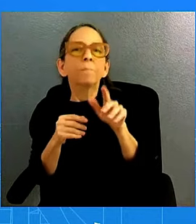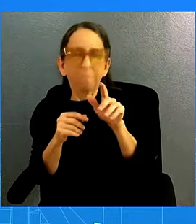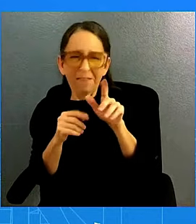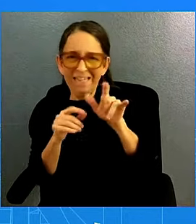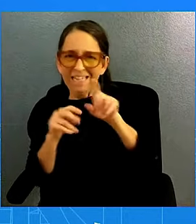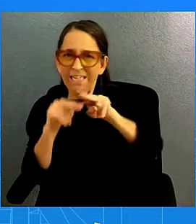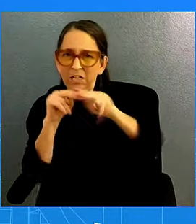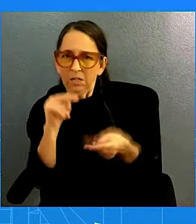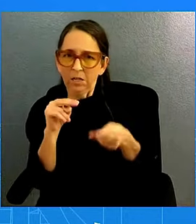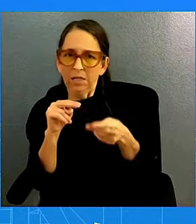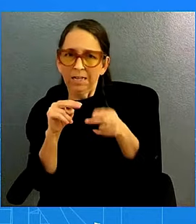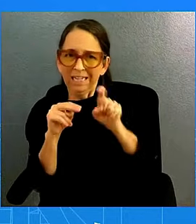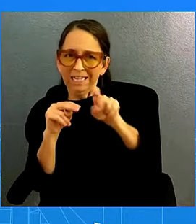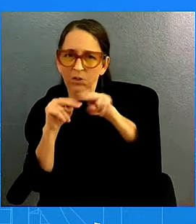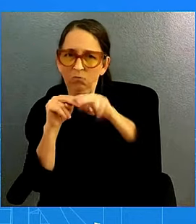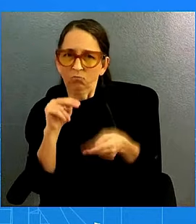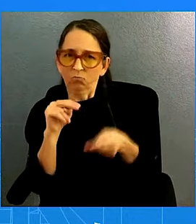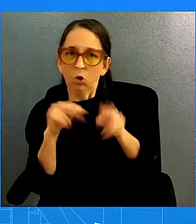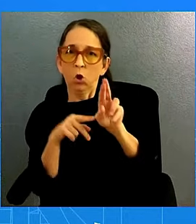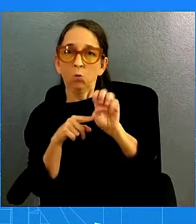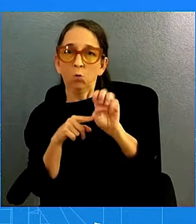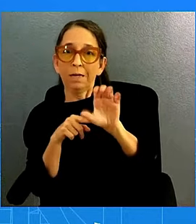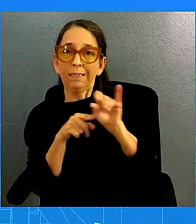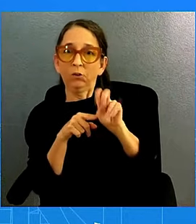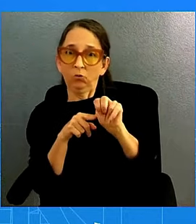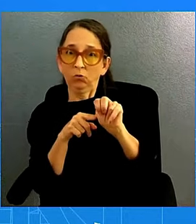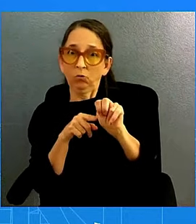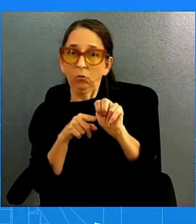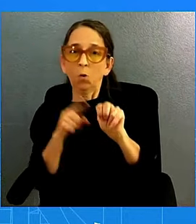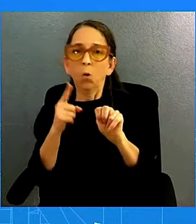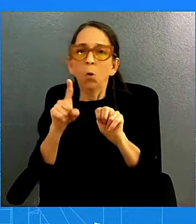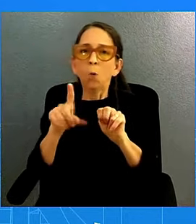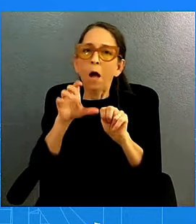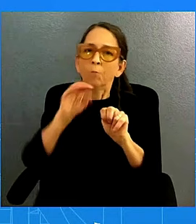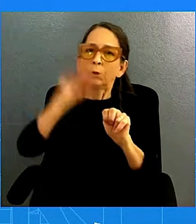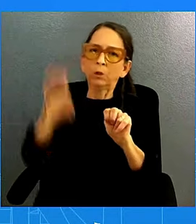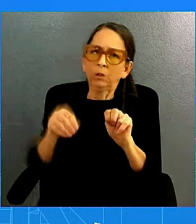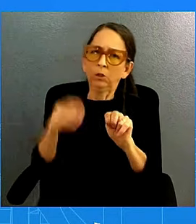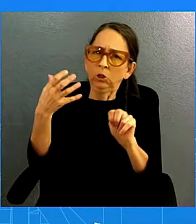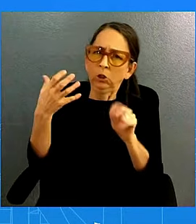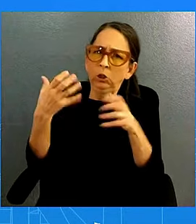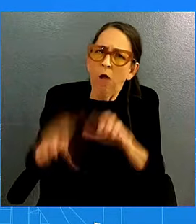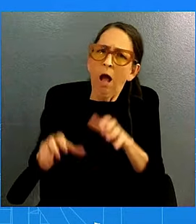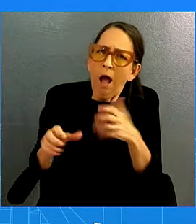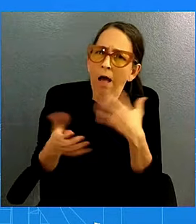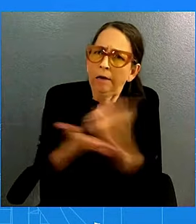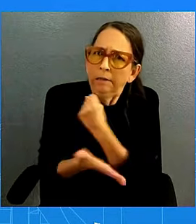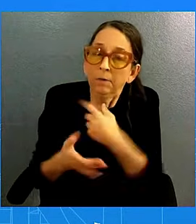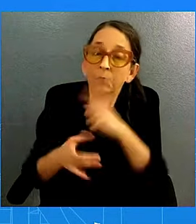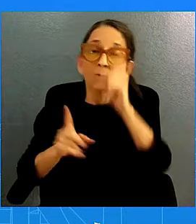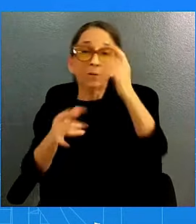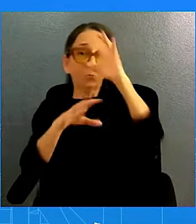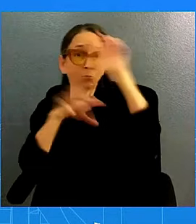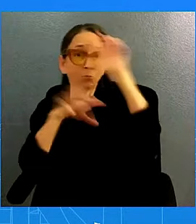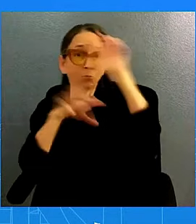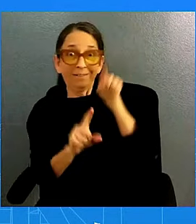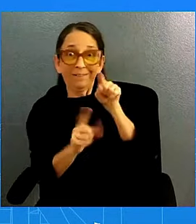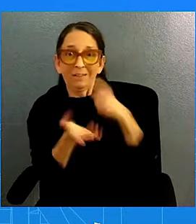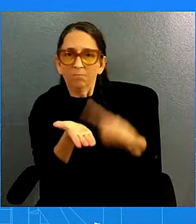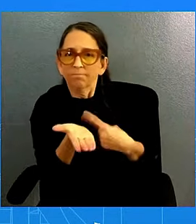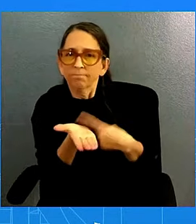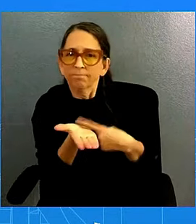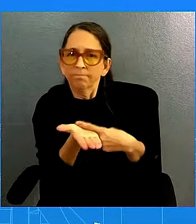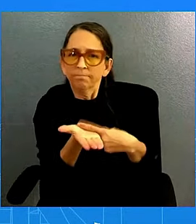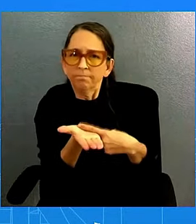there was a 100% chance of a recession. So, the President will discuss what falling inflation and interest rates mean for American